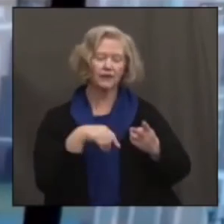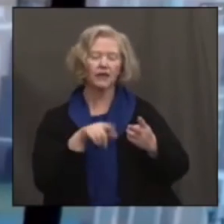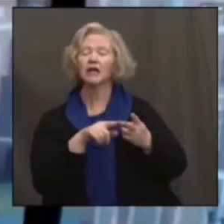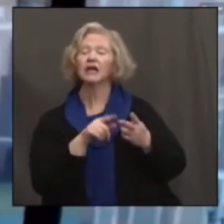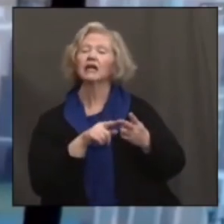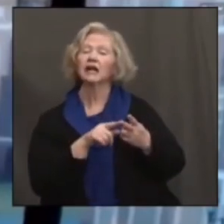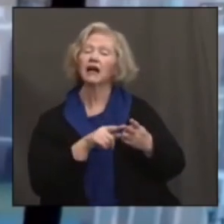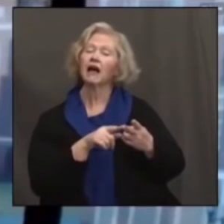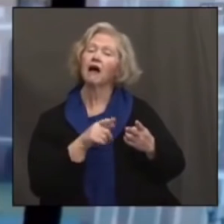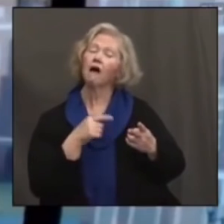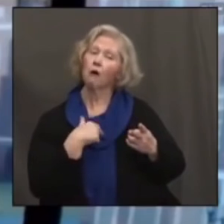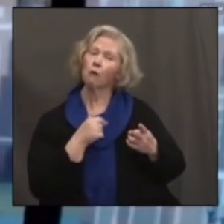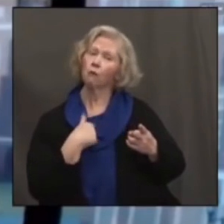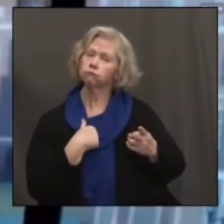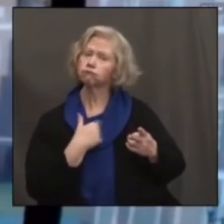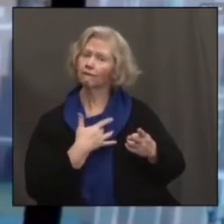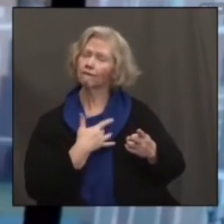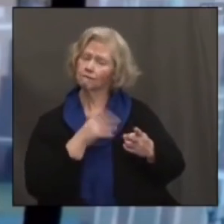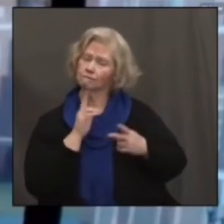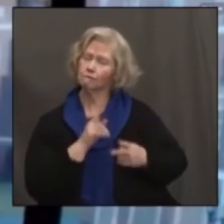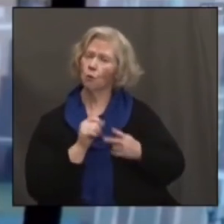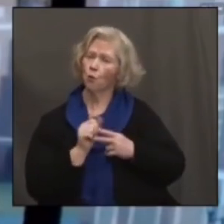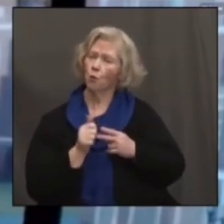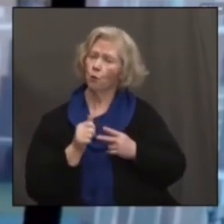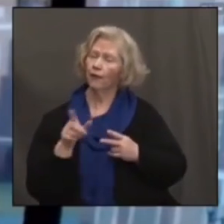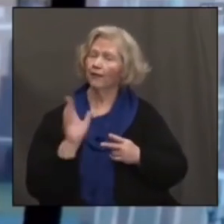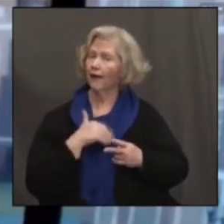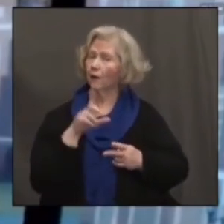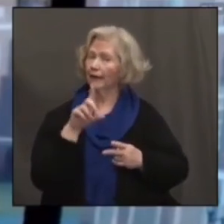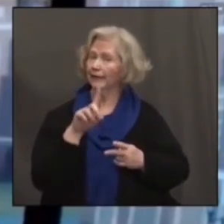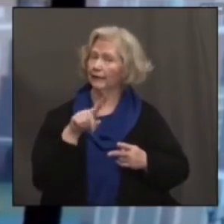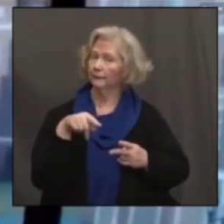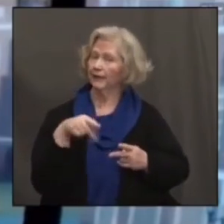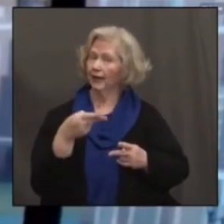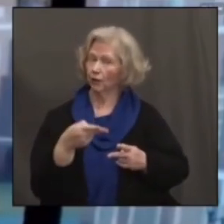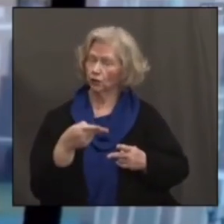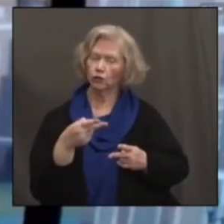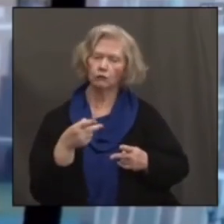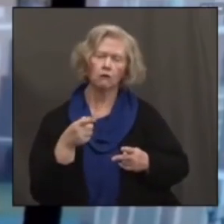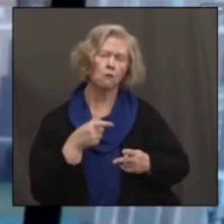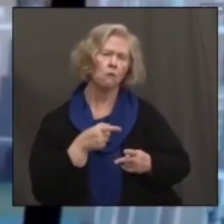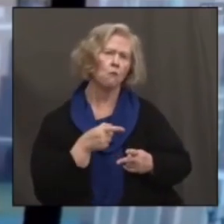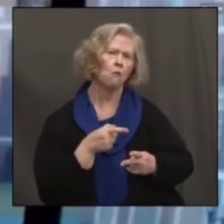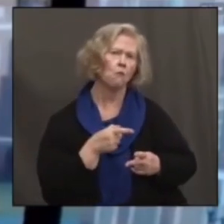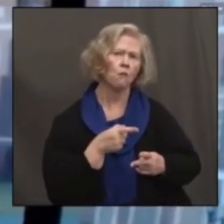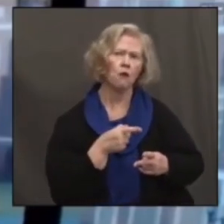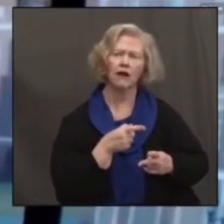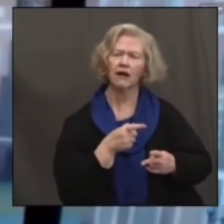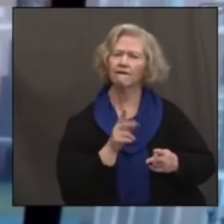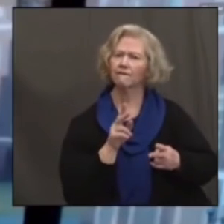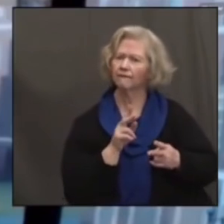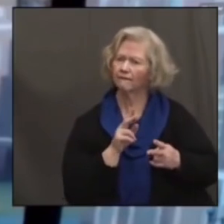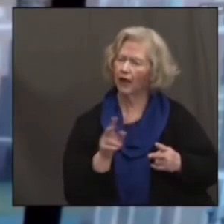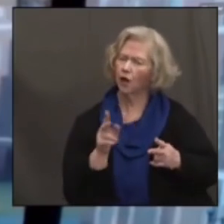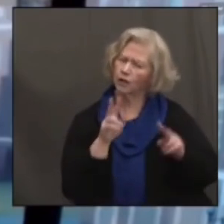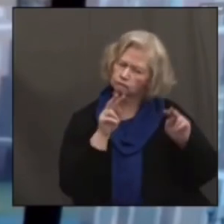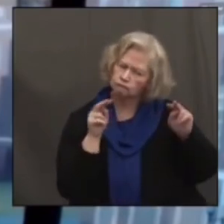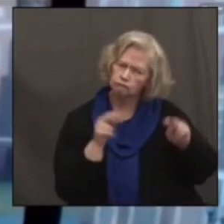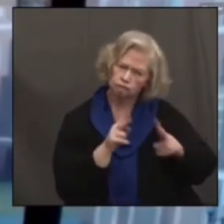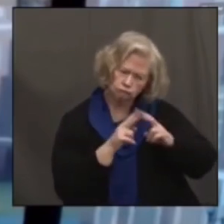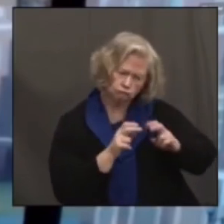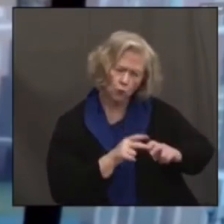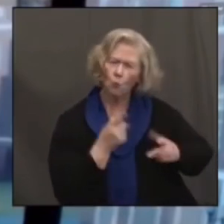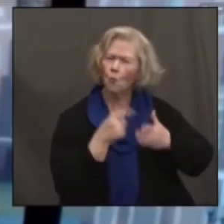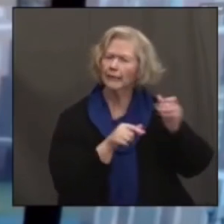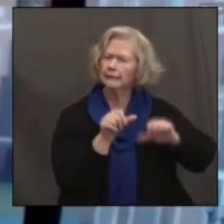you I've had the privilege of working with DPH, has really been, you know, very, very evidence-based. You know,